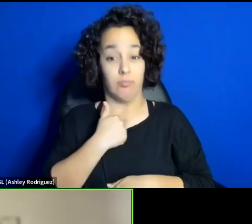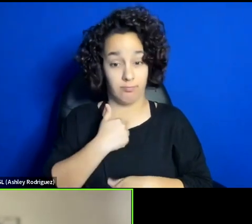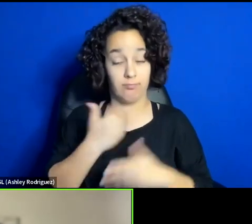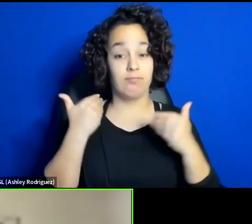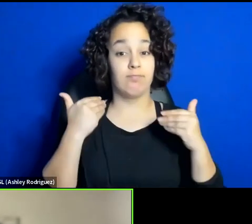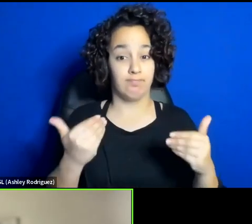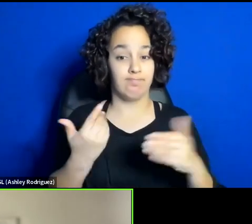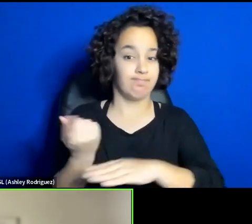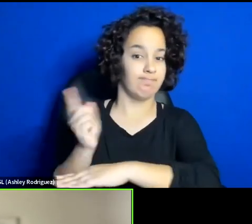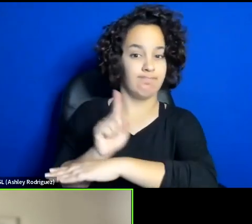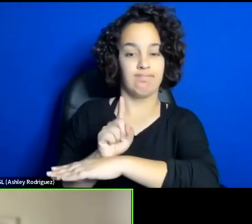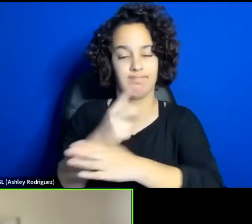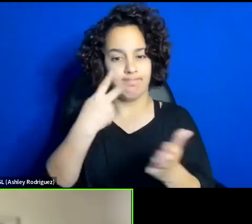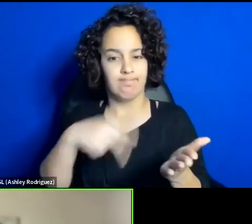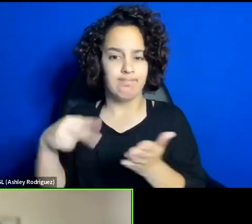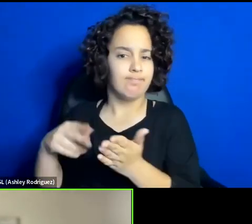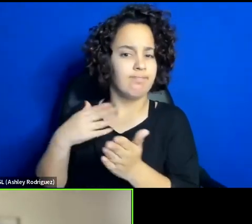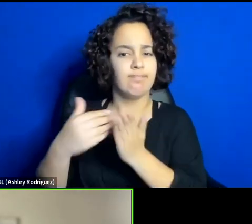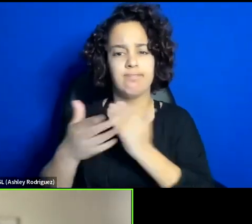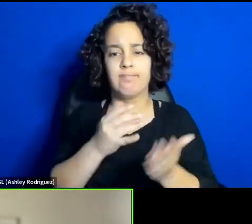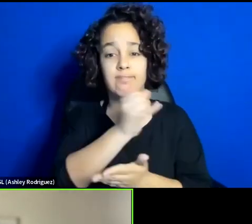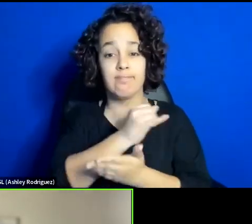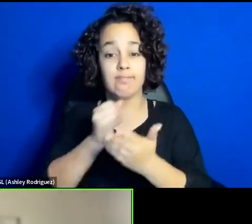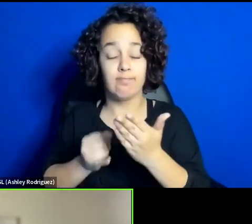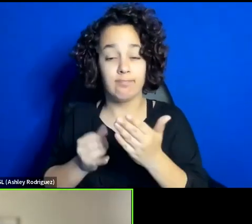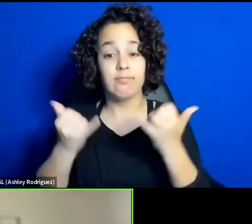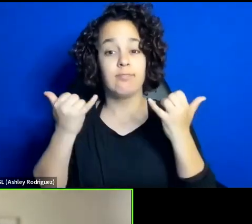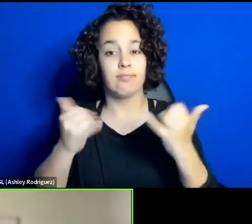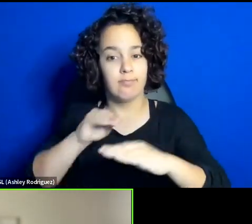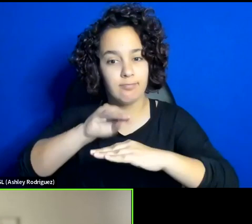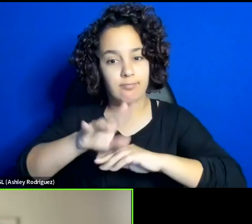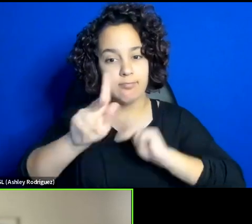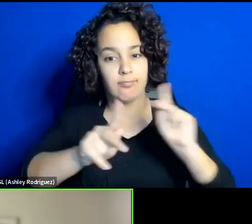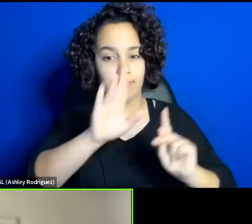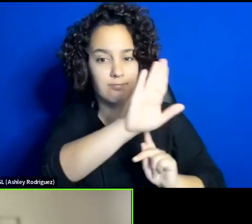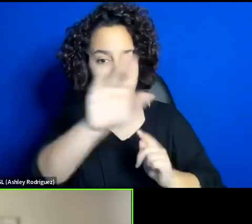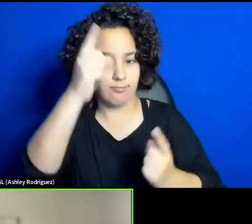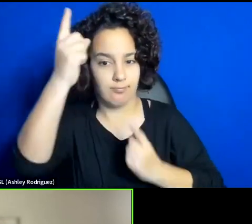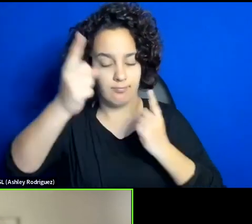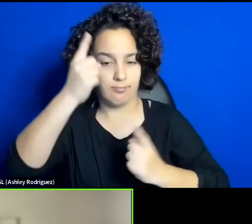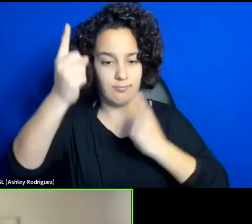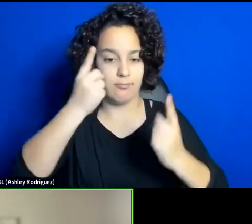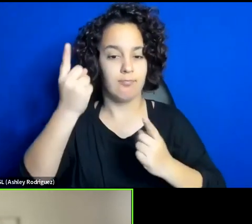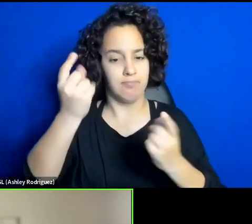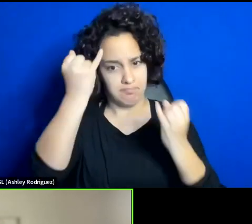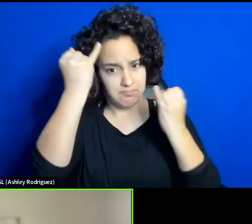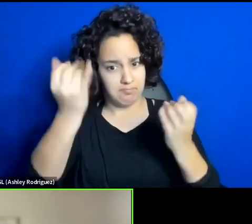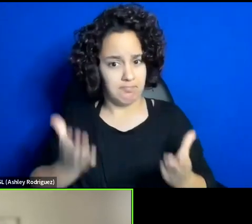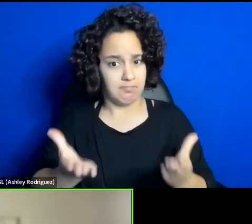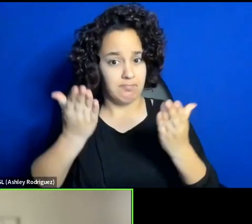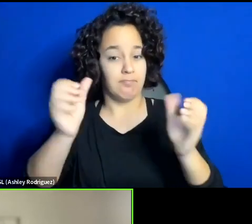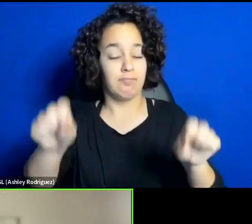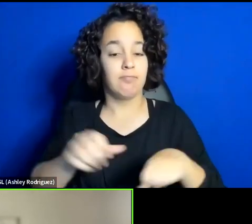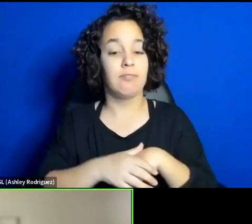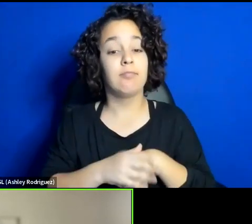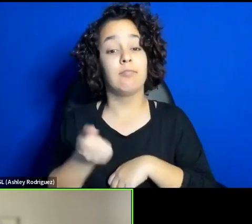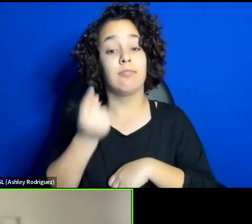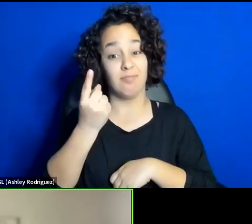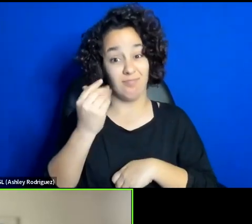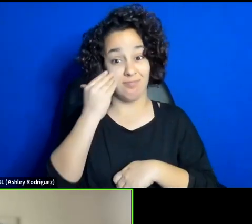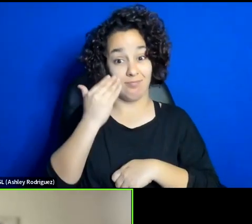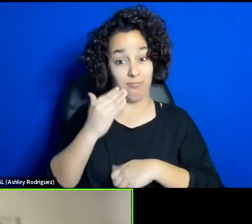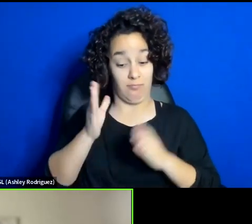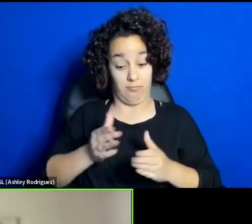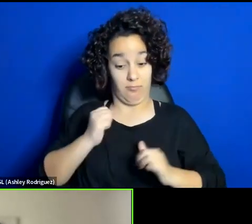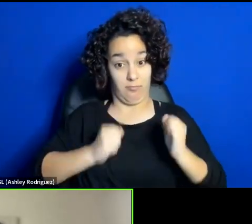a woman dancing in an official stage, although she knows she is in danger, although she knows this is